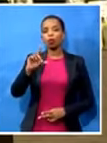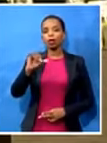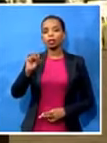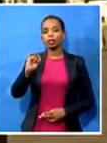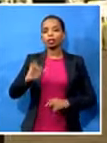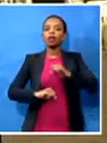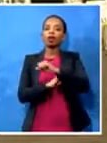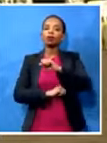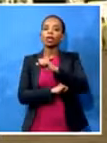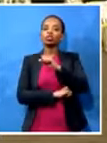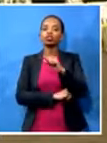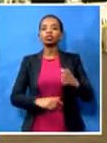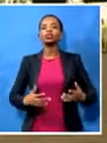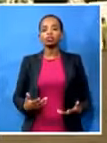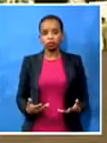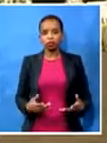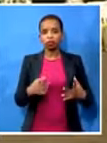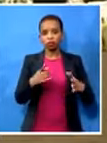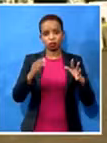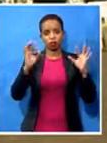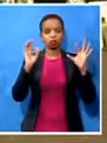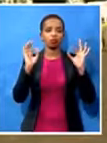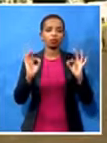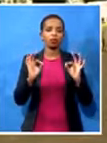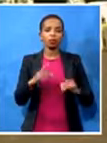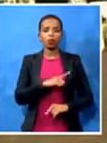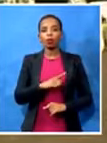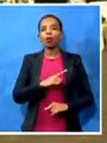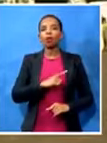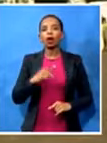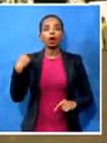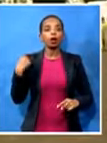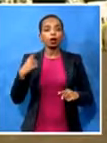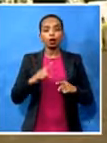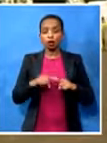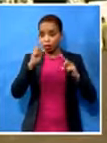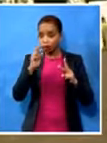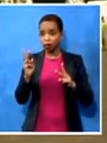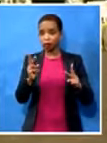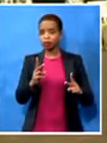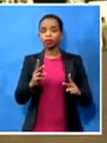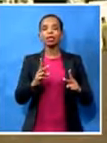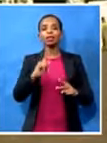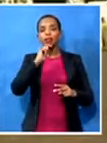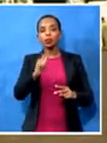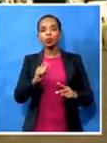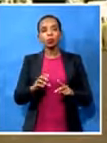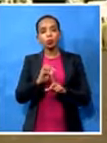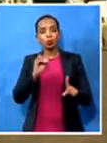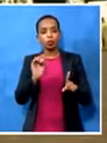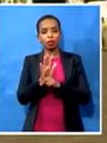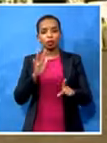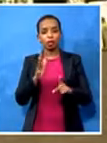to experience the buzz and the vibe and to see the real impact that this has created. I think our